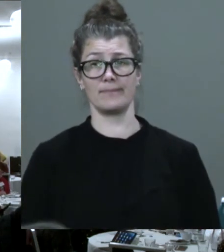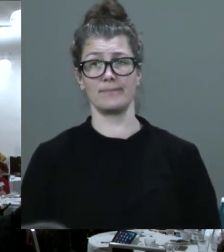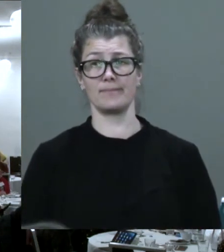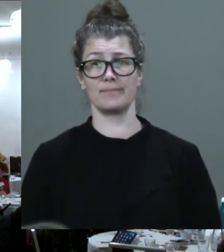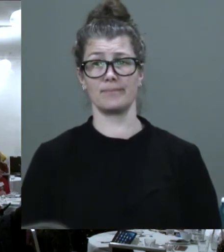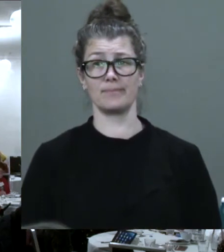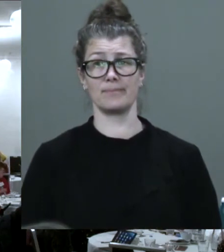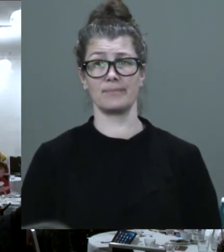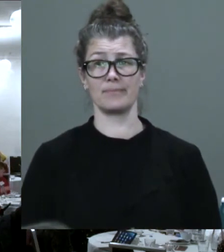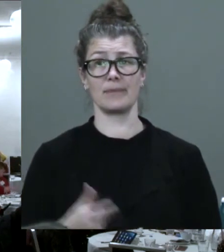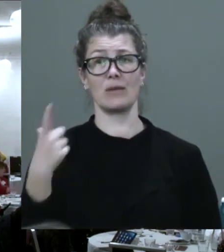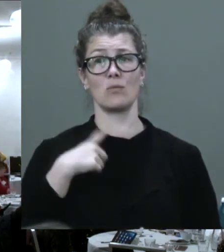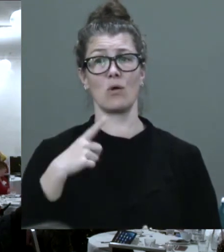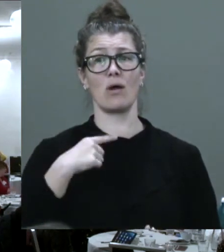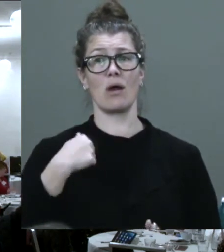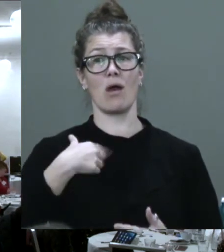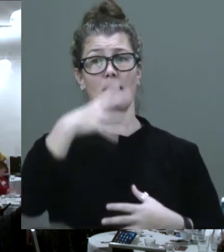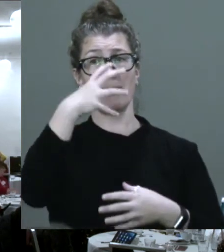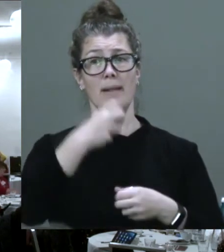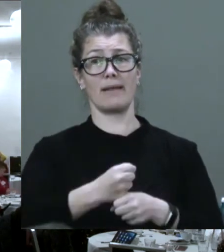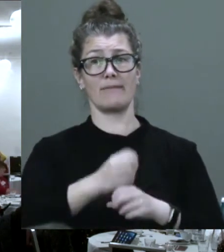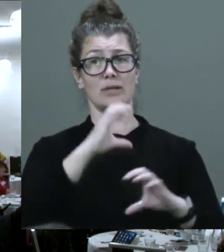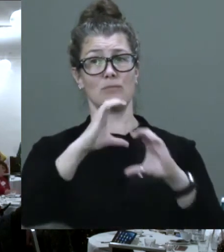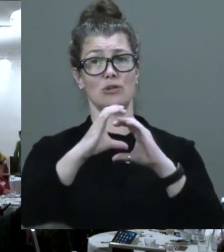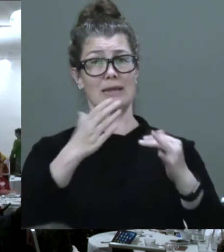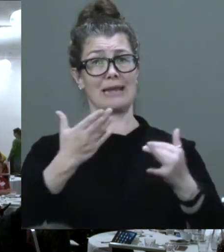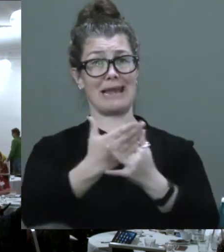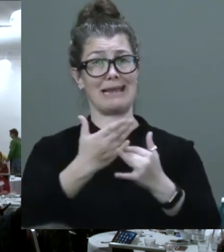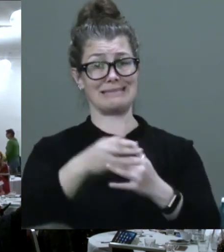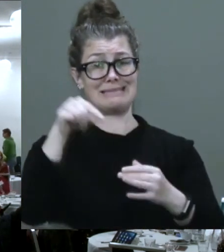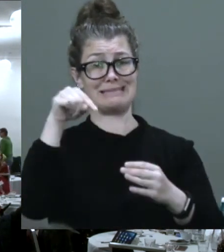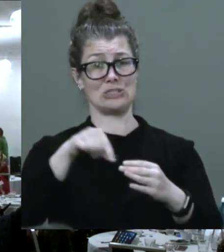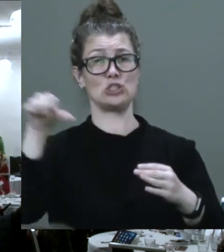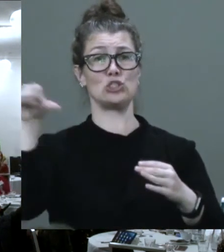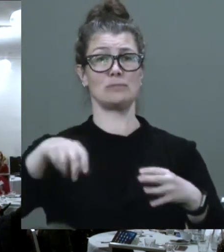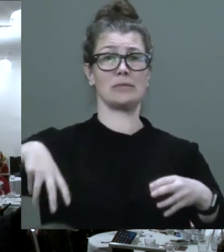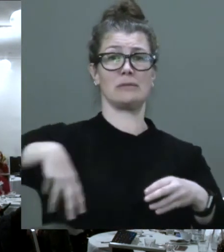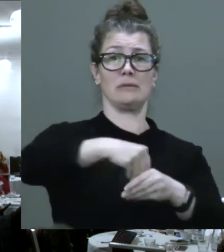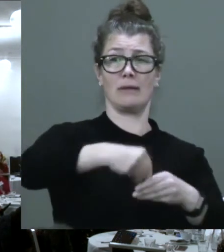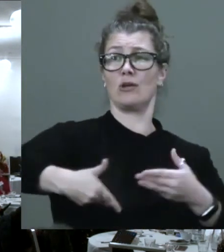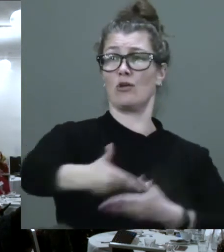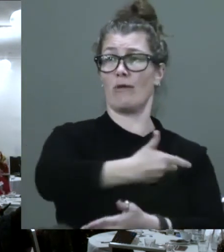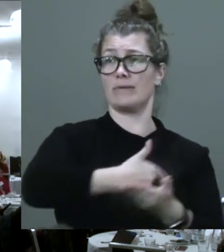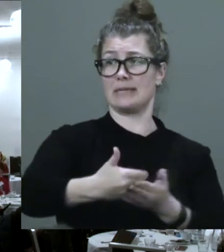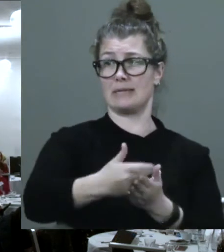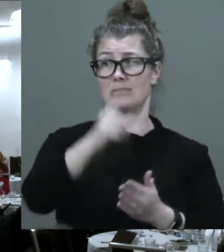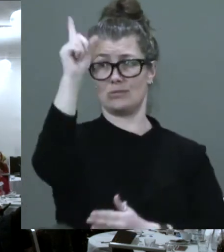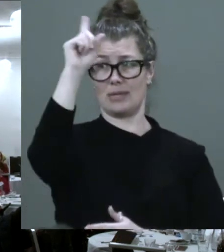This is why I believe that communication access should be a part of this conversation today.